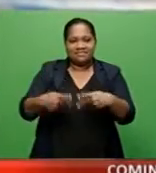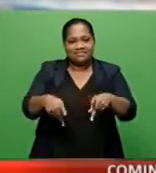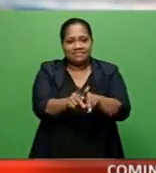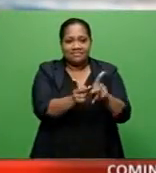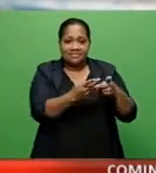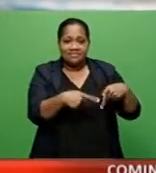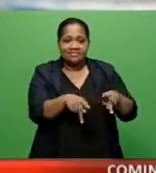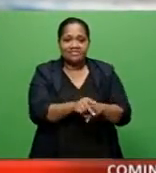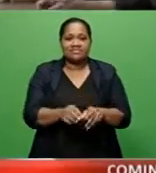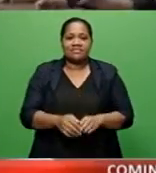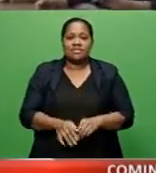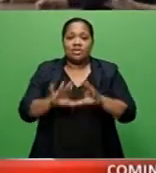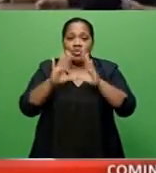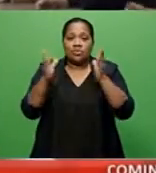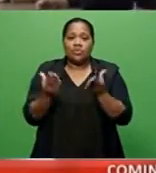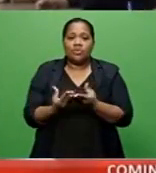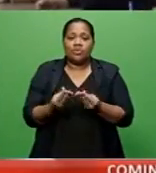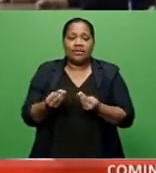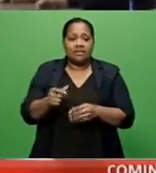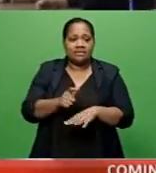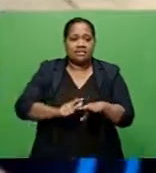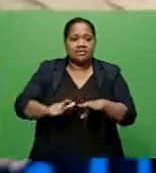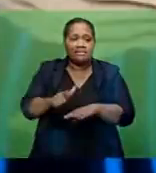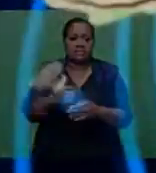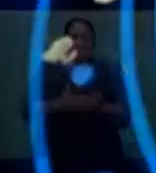And World Wetlands Day commemorated.